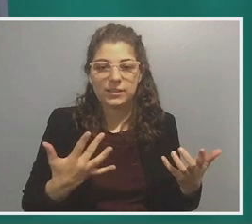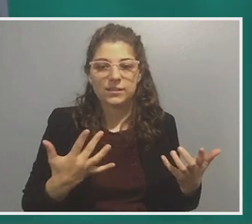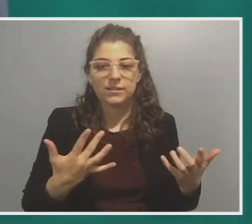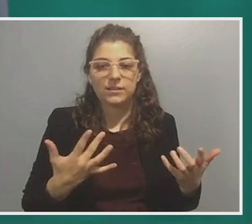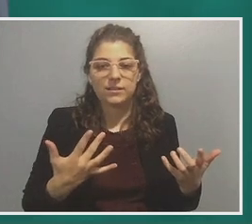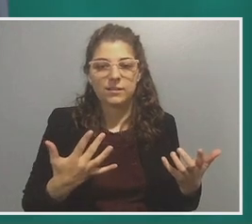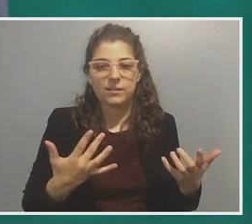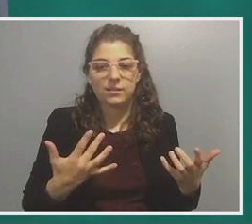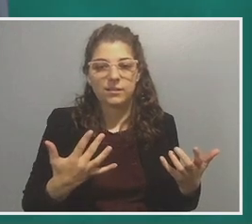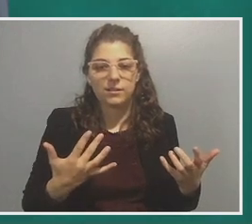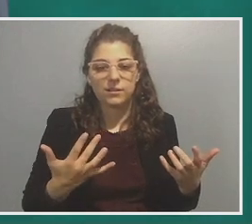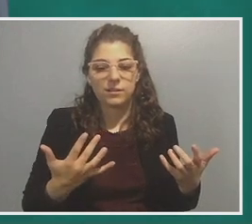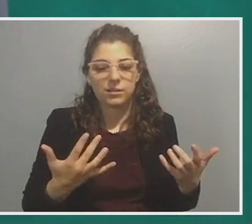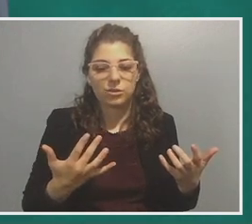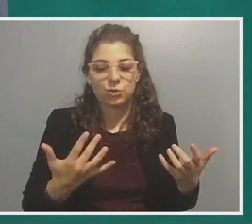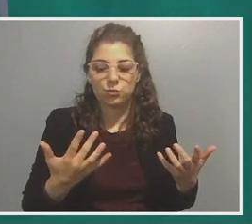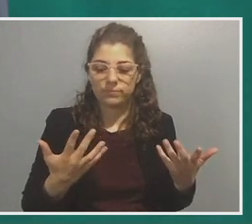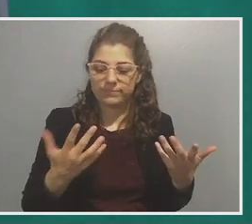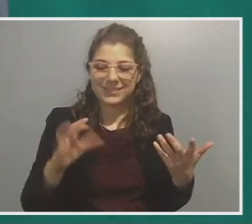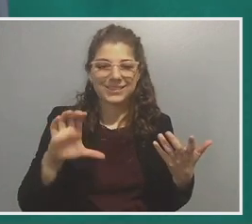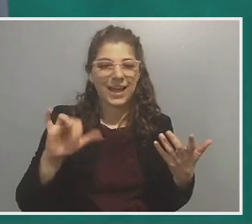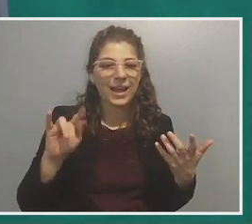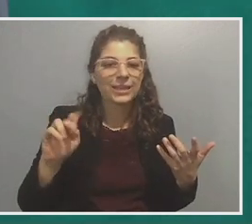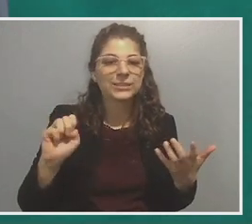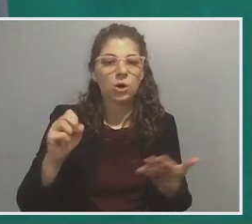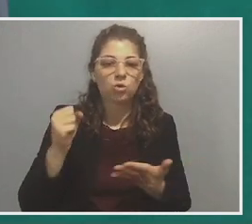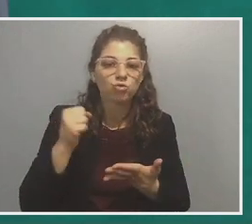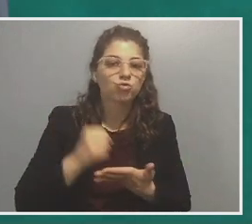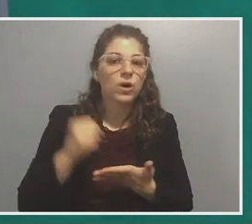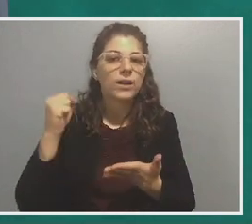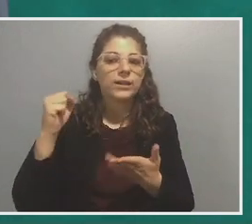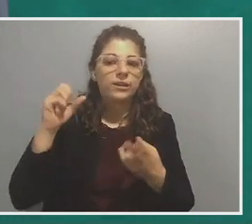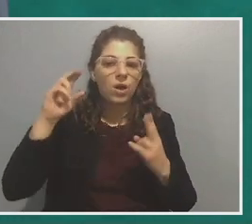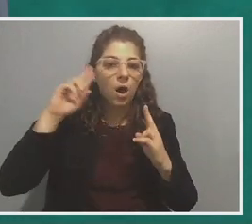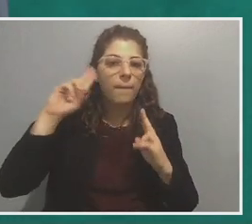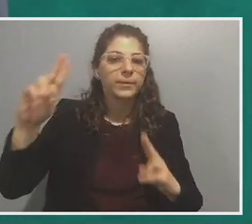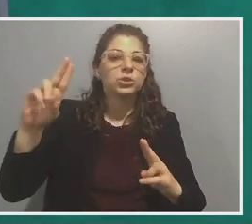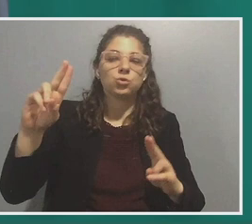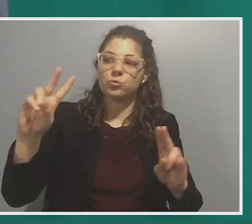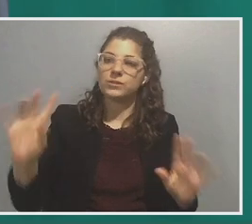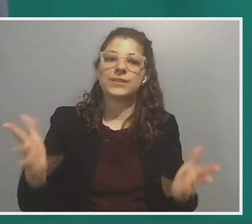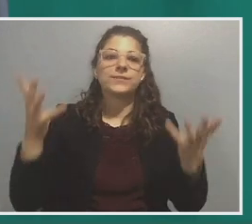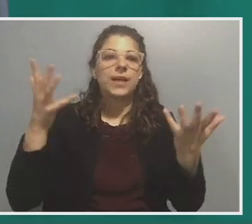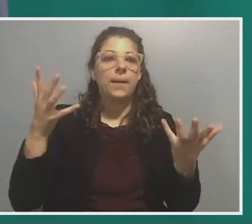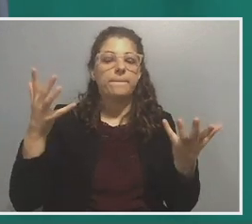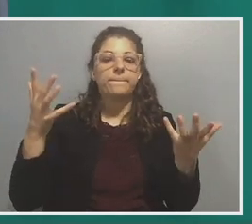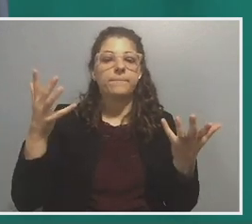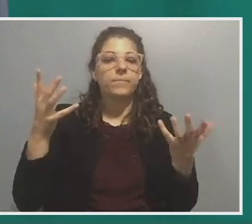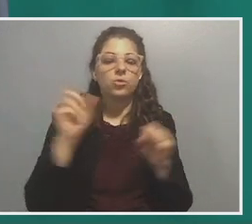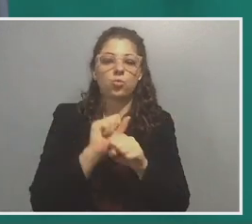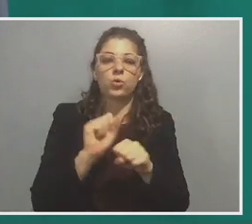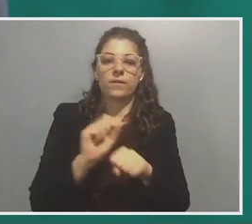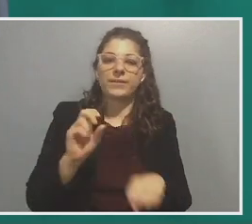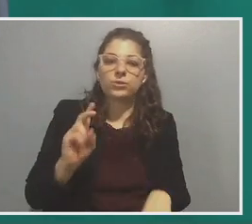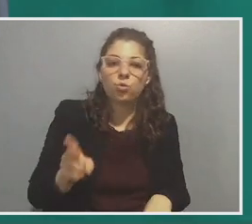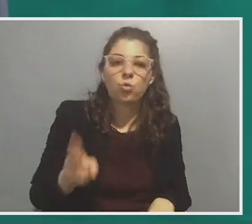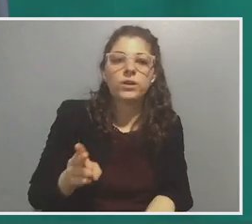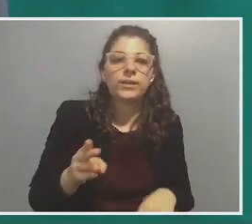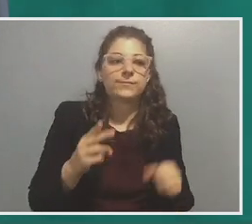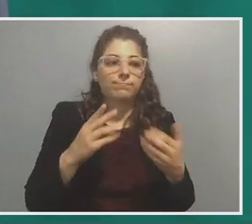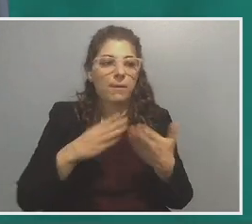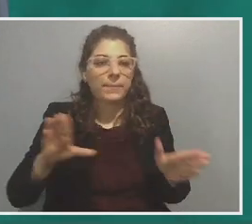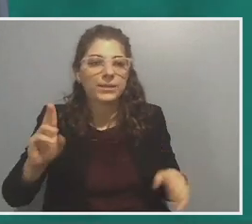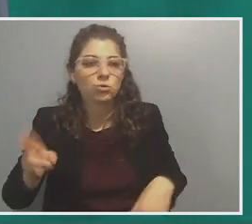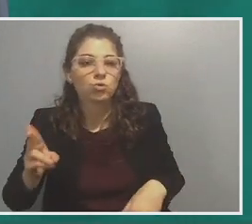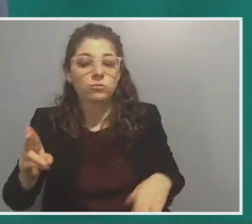it to, to cite and credit and pay homage to and lift up the, the work of historians and public historians who've been doing